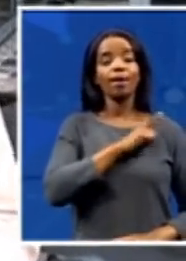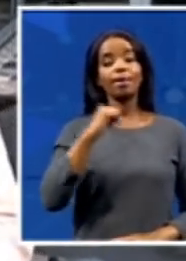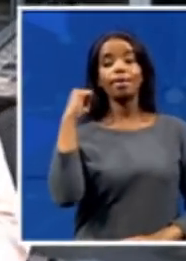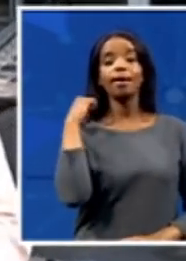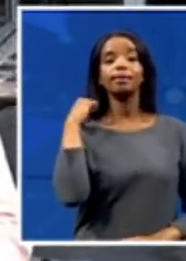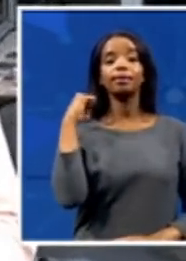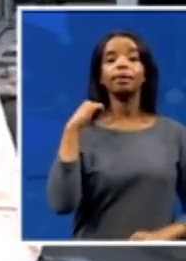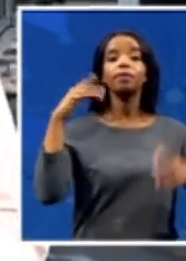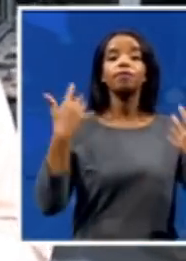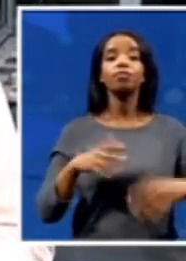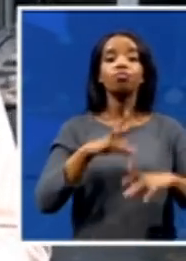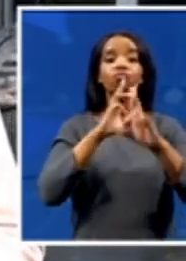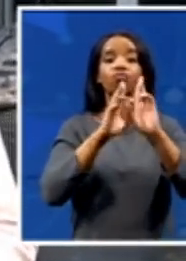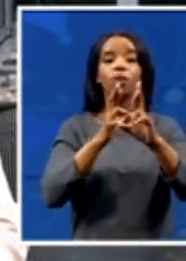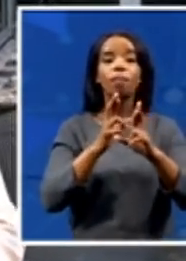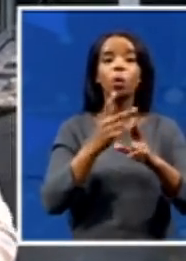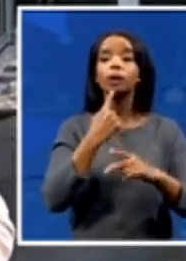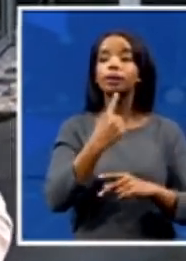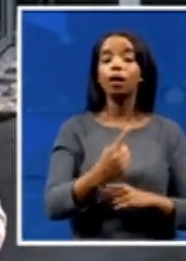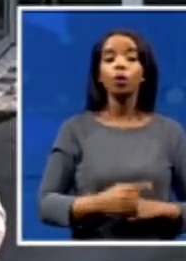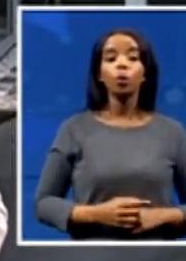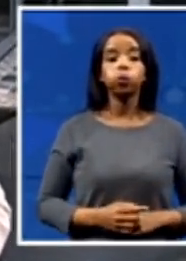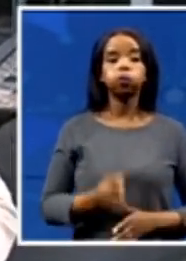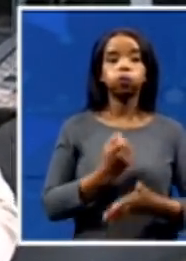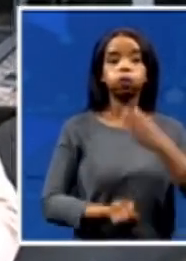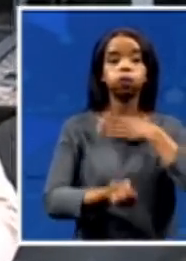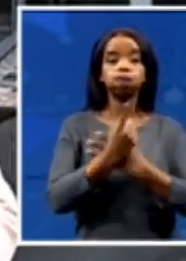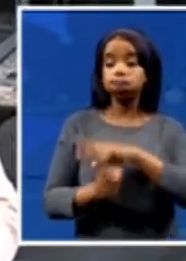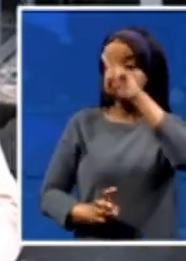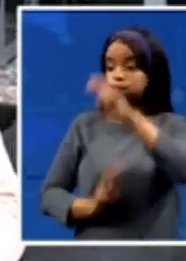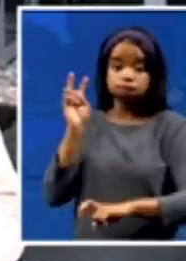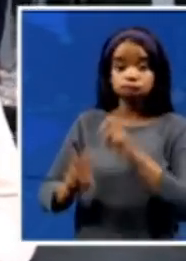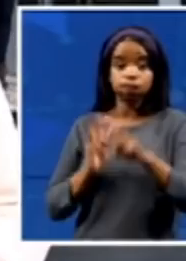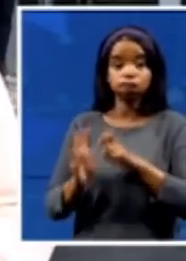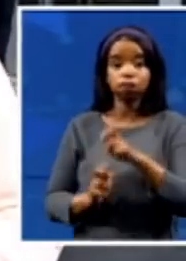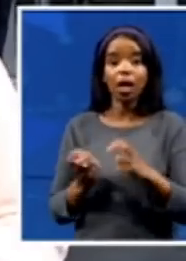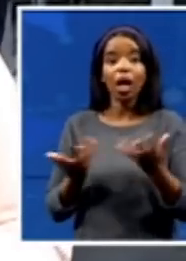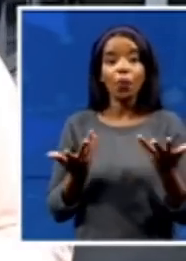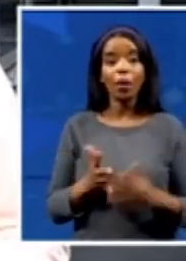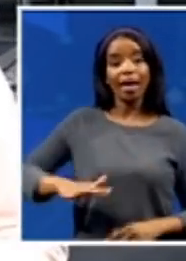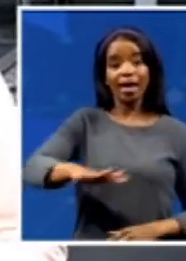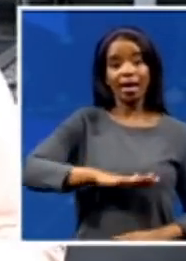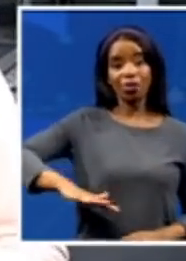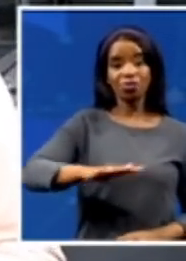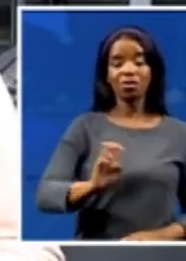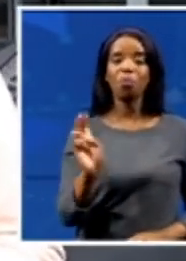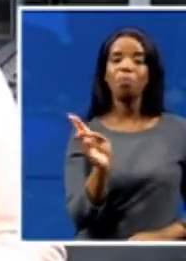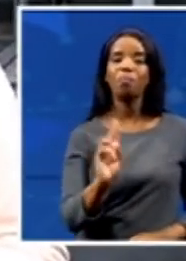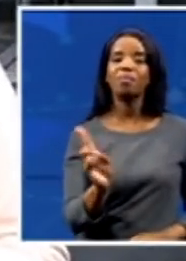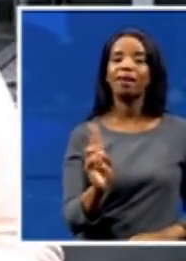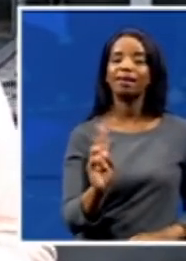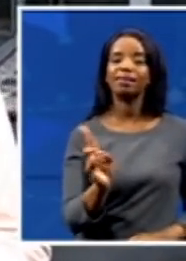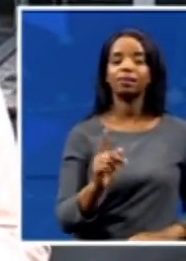in the prospecting Umlazi area. You'd know that we reported that there were containers